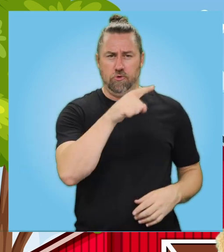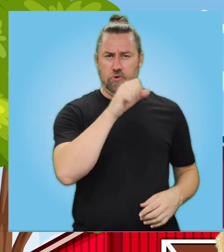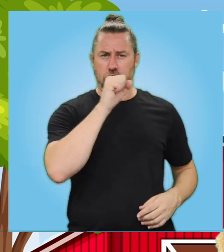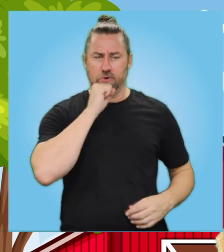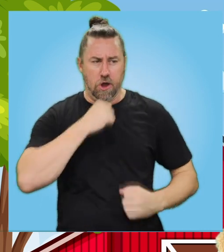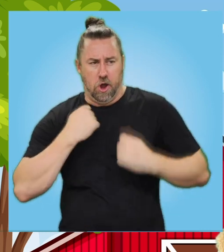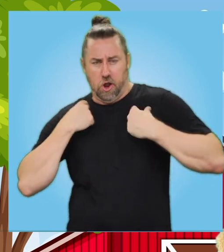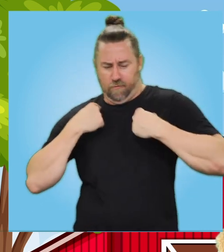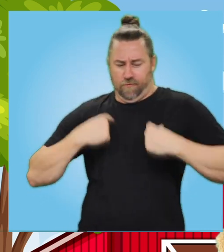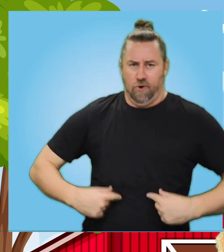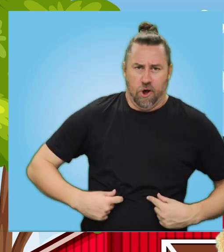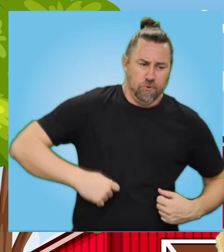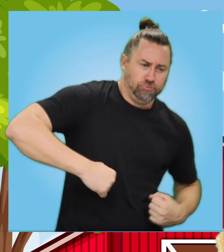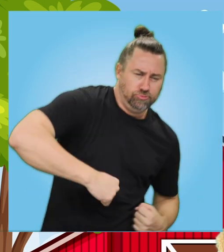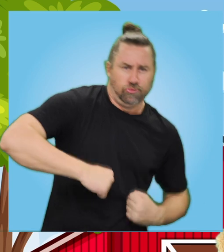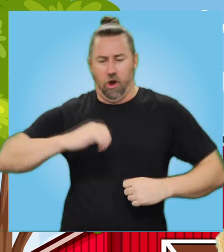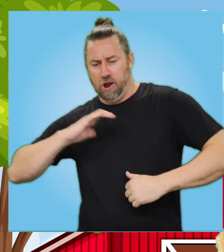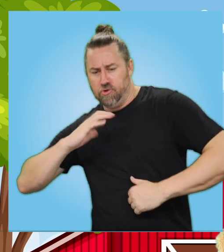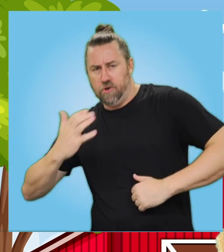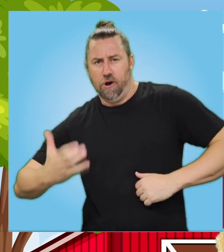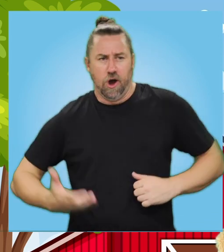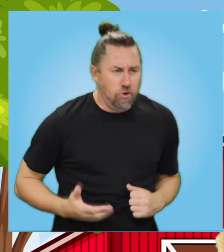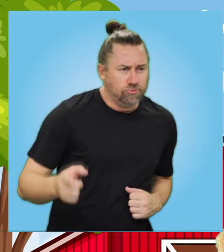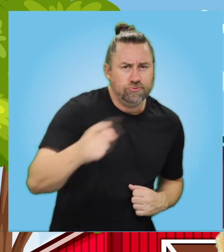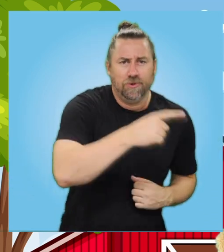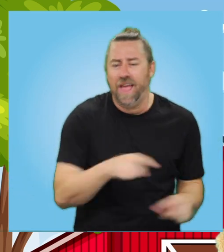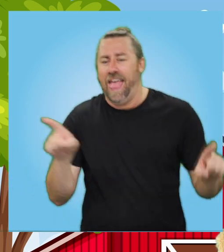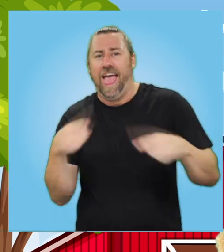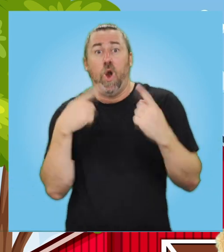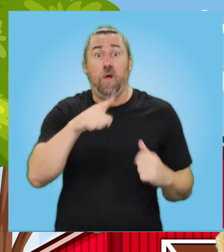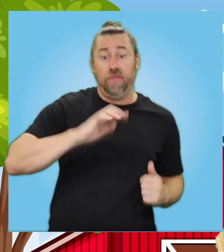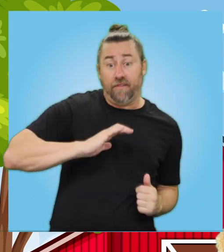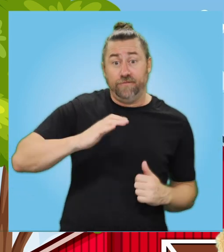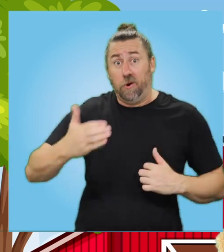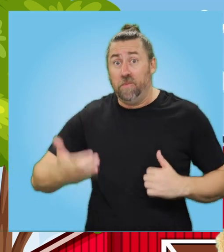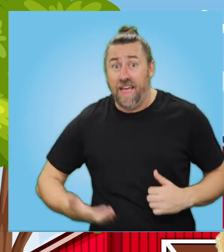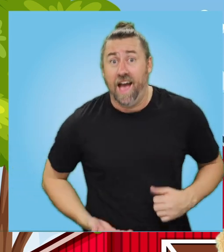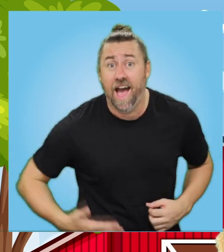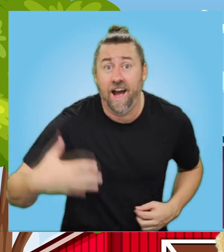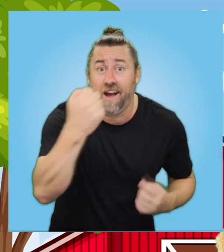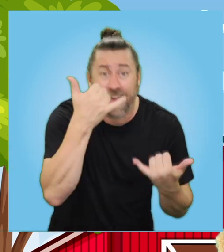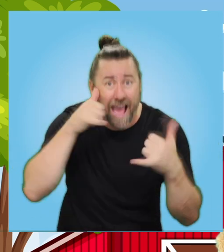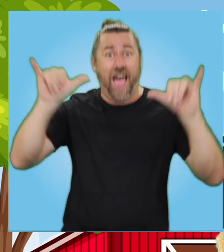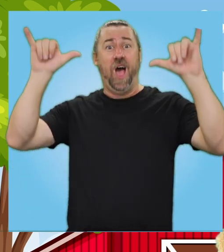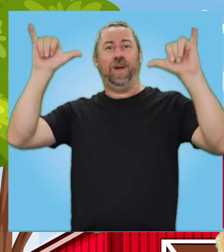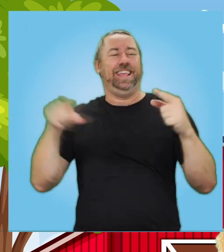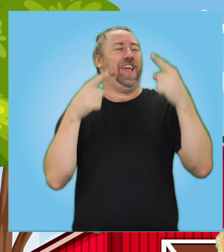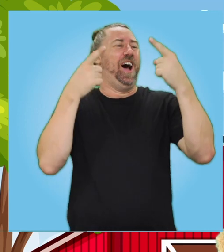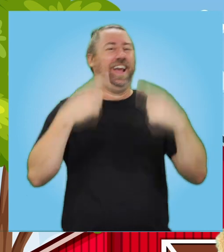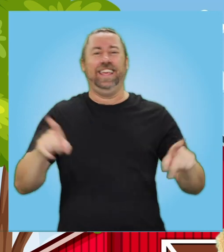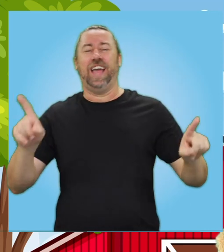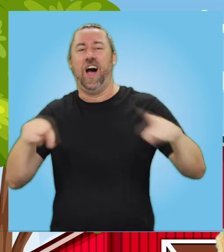Old Macdonald had a farm, E-I-E-I-O. And on that farm he had a cow,